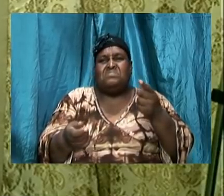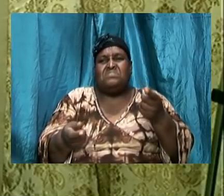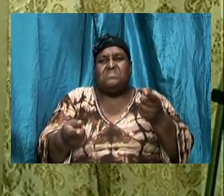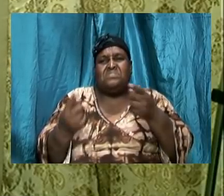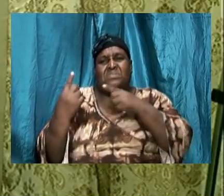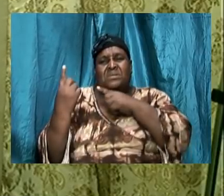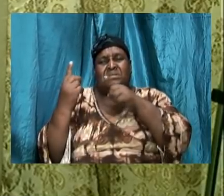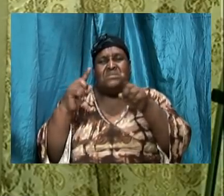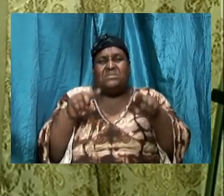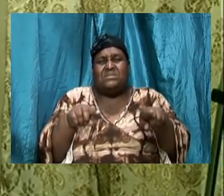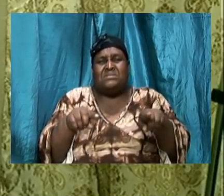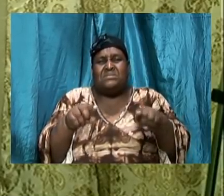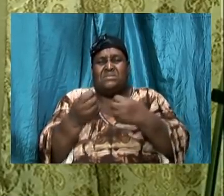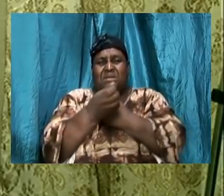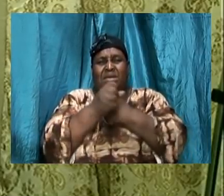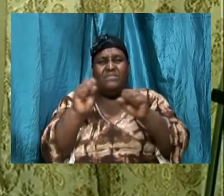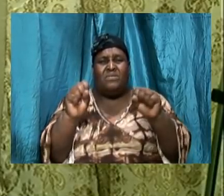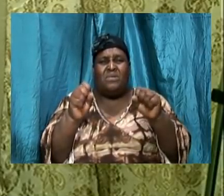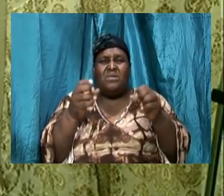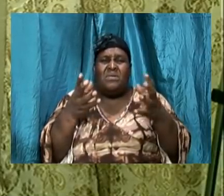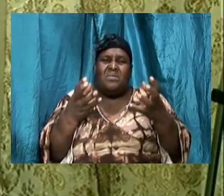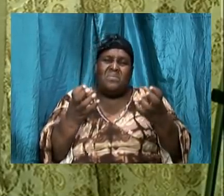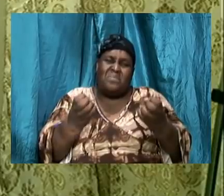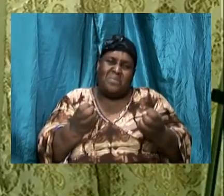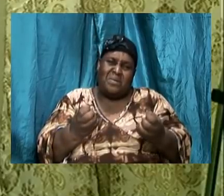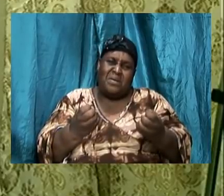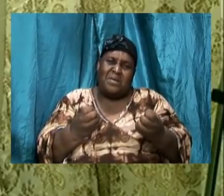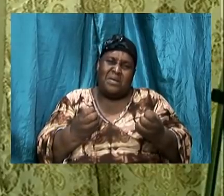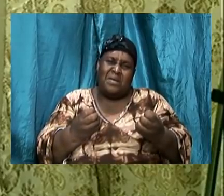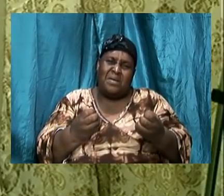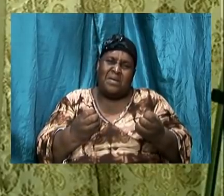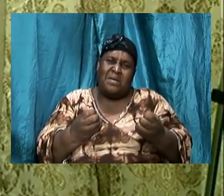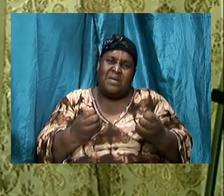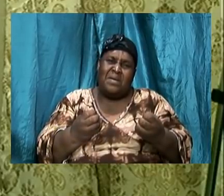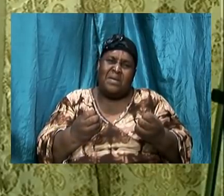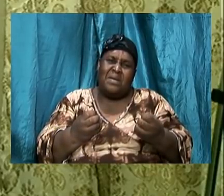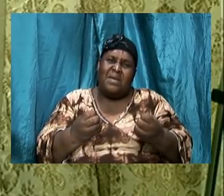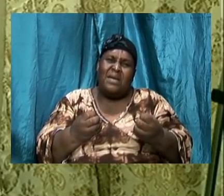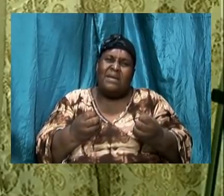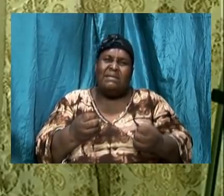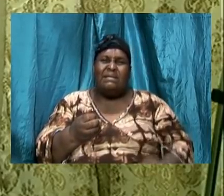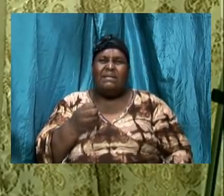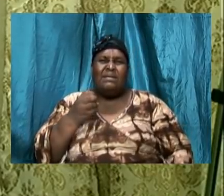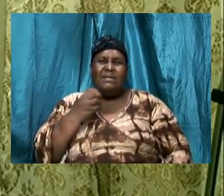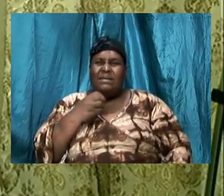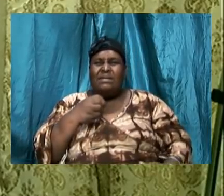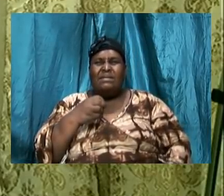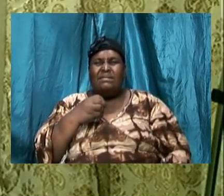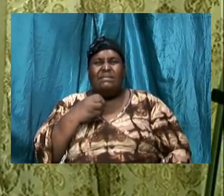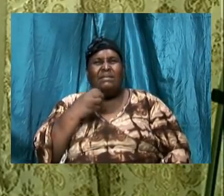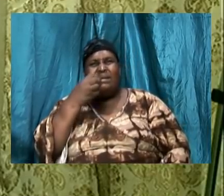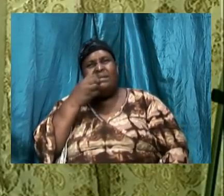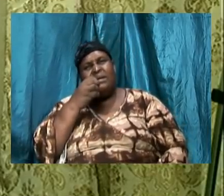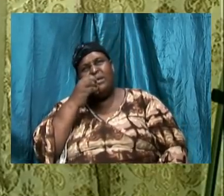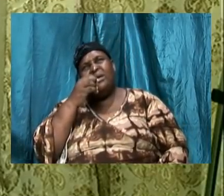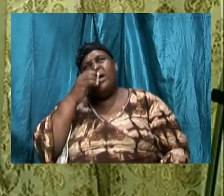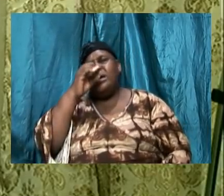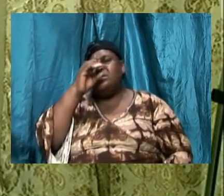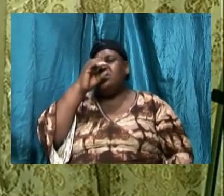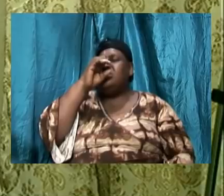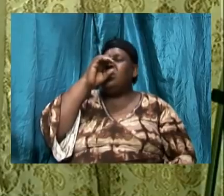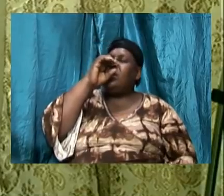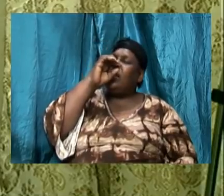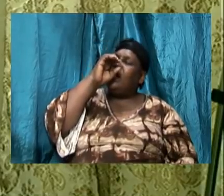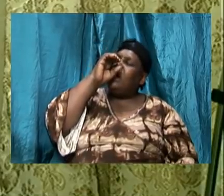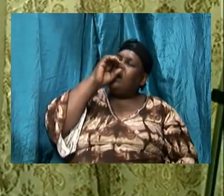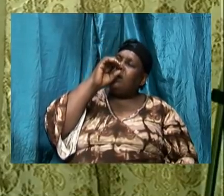wanted to test out you know the alcoholic drink again but all of a sudden you know is happening